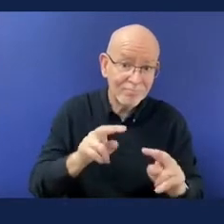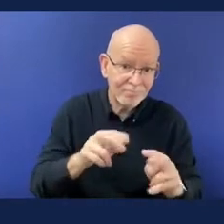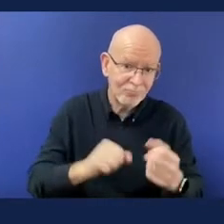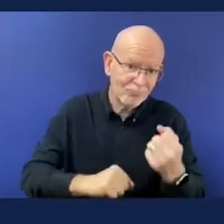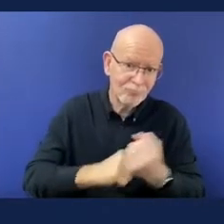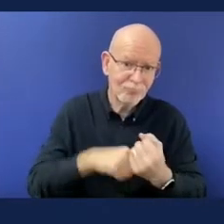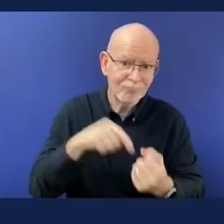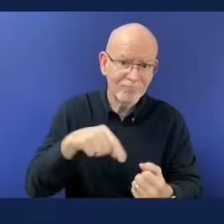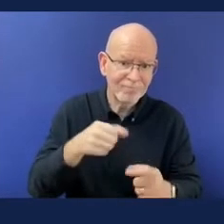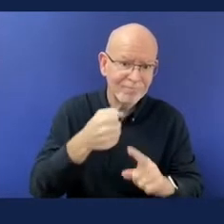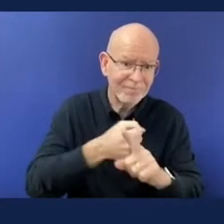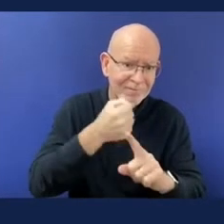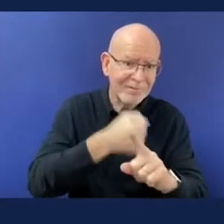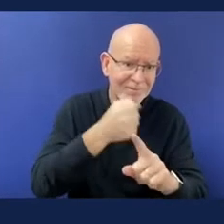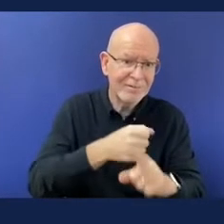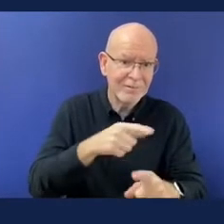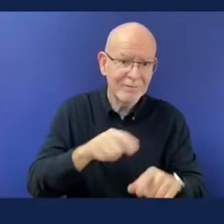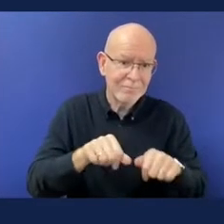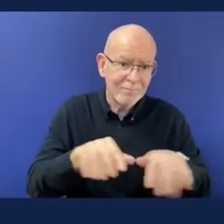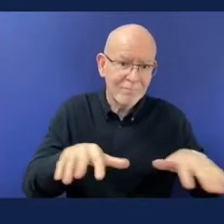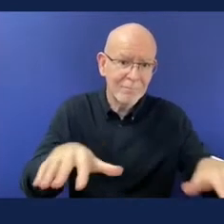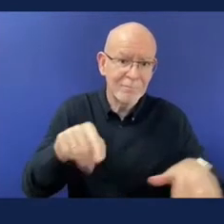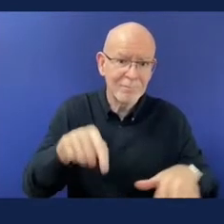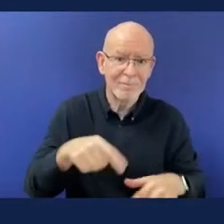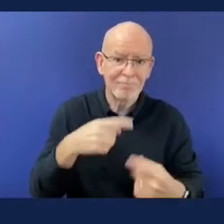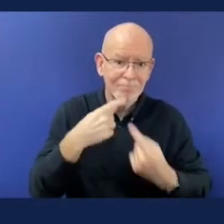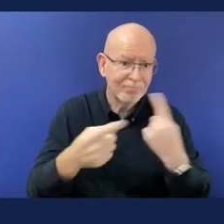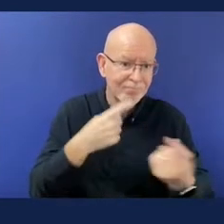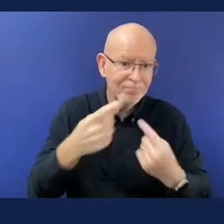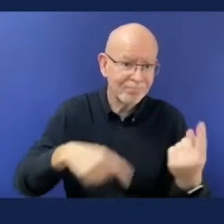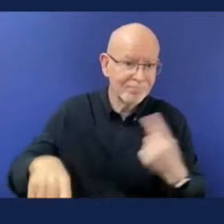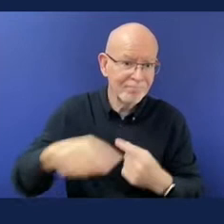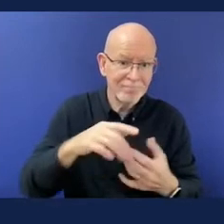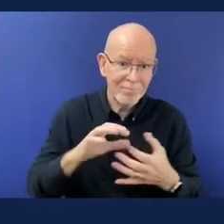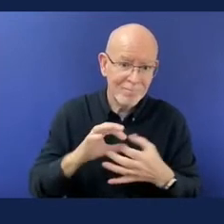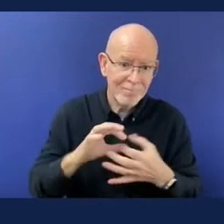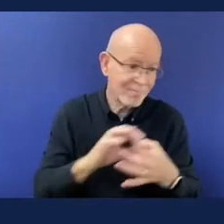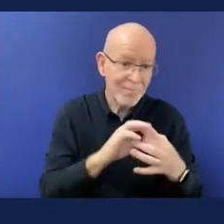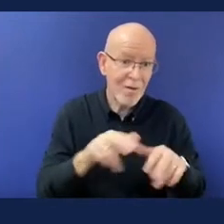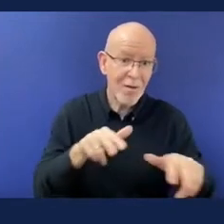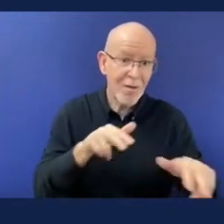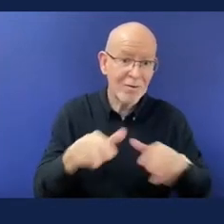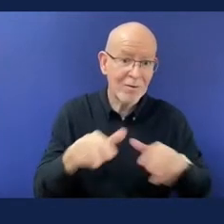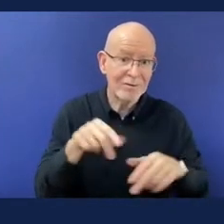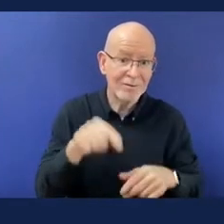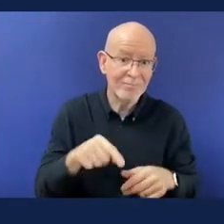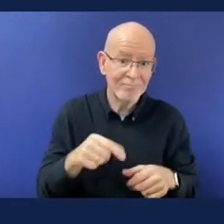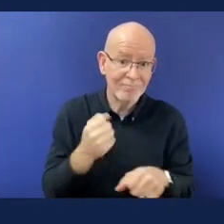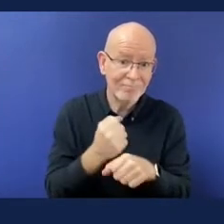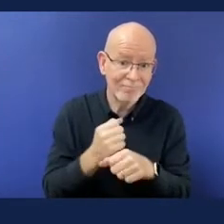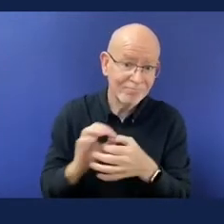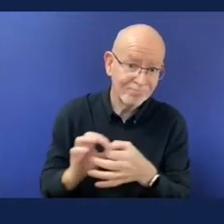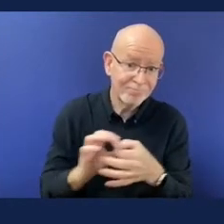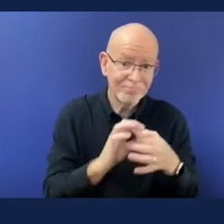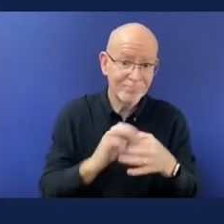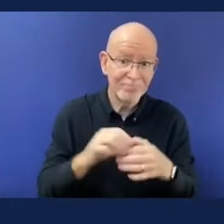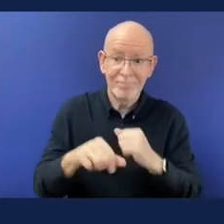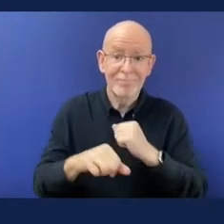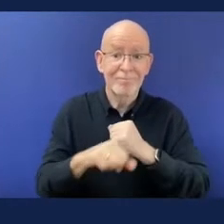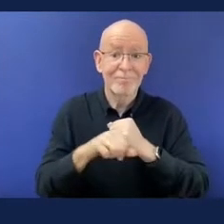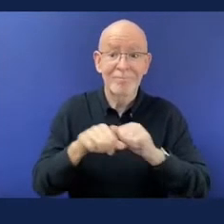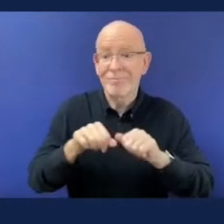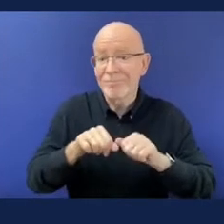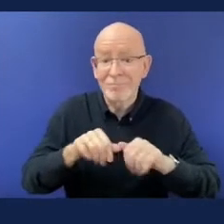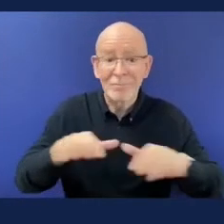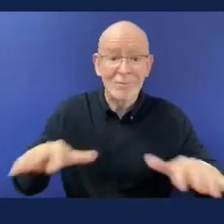global spread and we actually managed to generate 3 000 news articles in 24 hours around